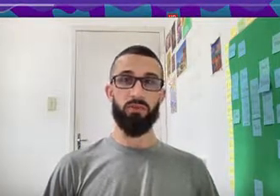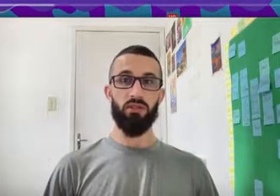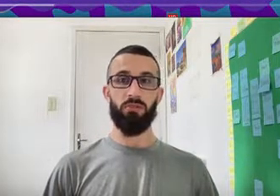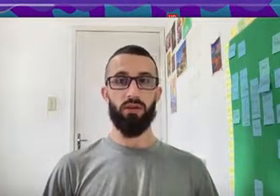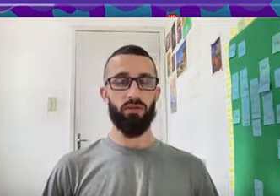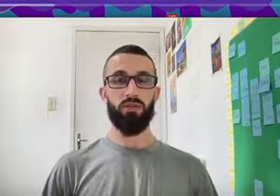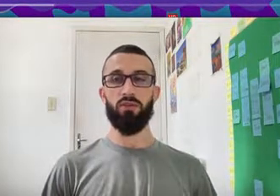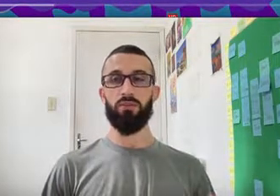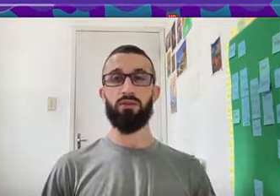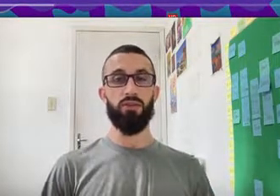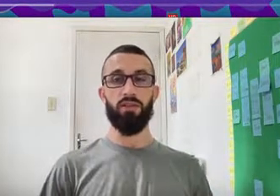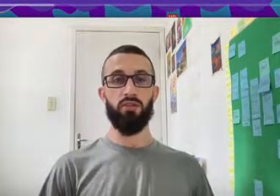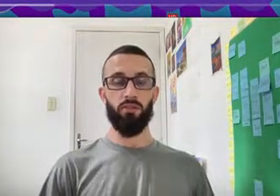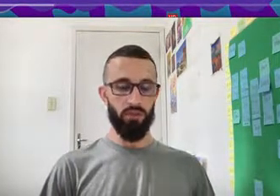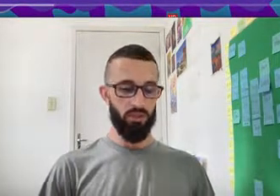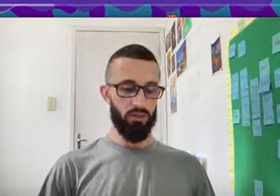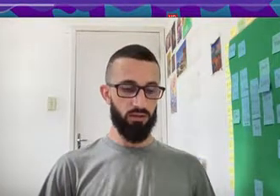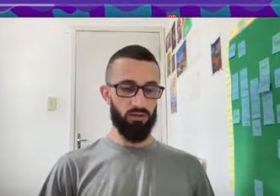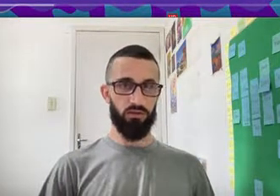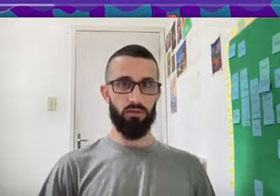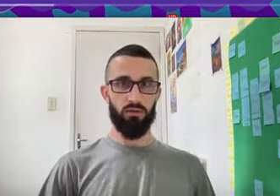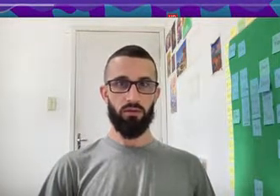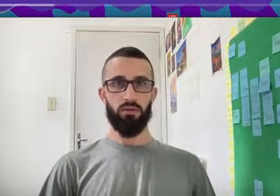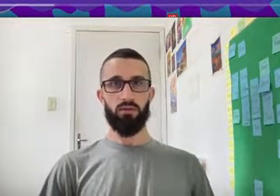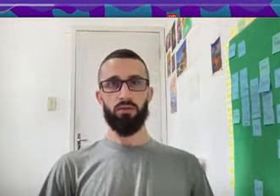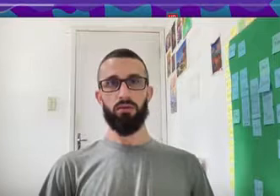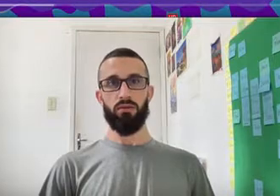Eu sabia Que comprava Aqui Eu sabia Que fazia Compra Aqui